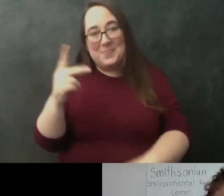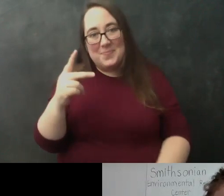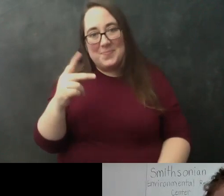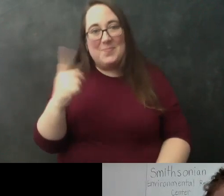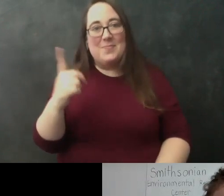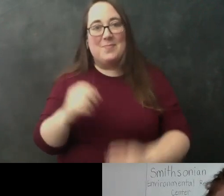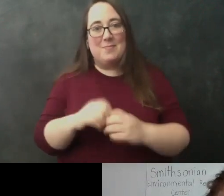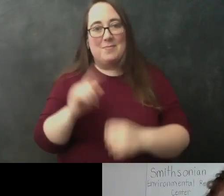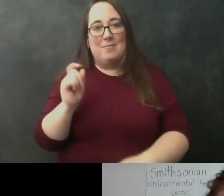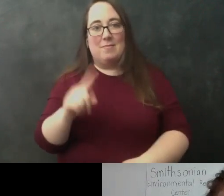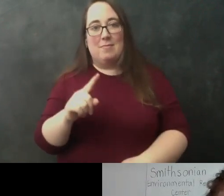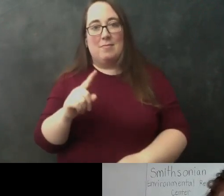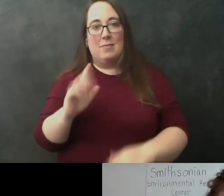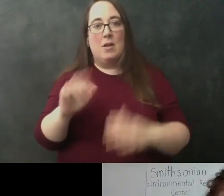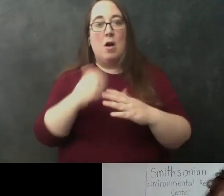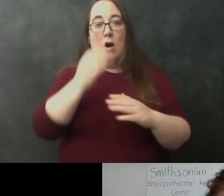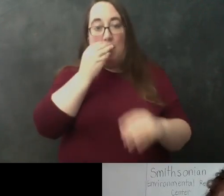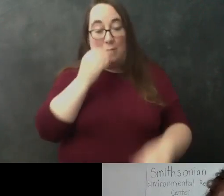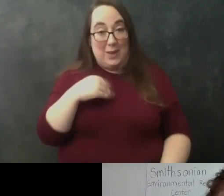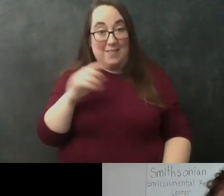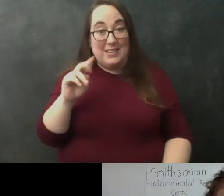question does all food have dna